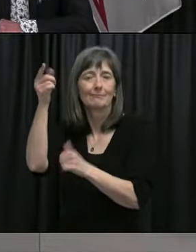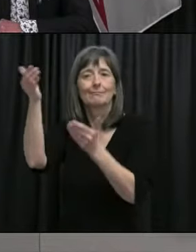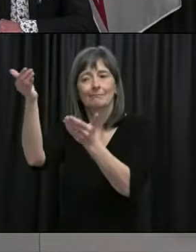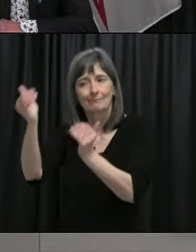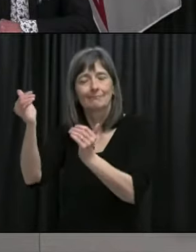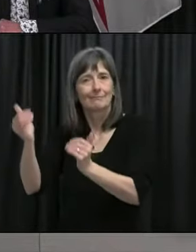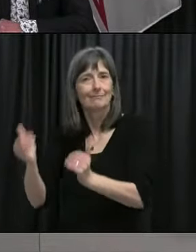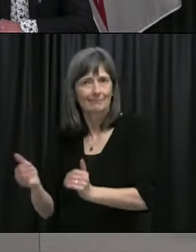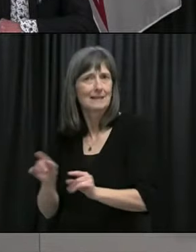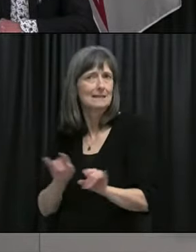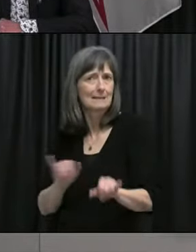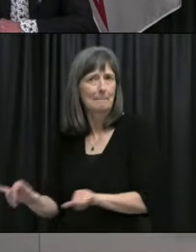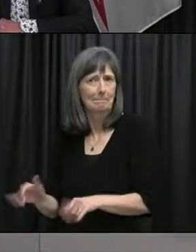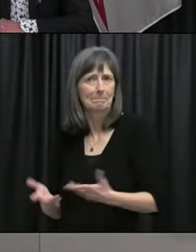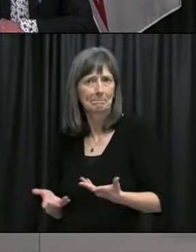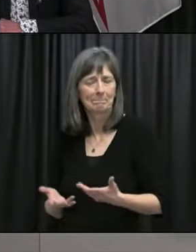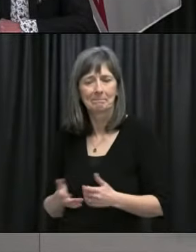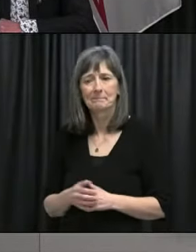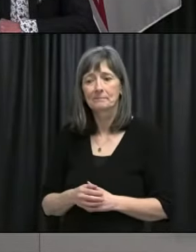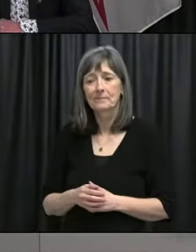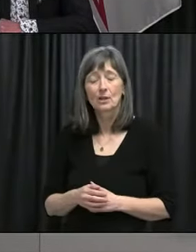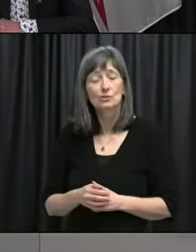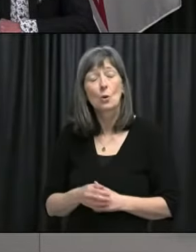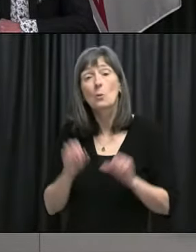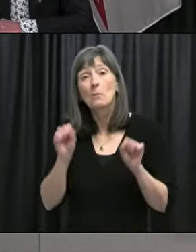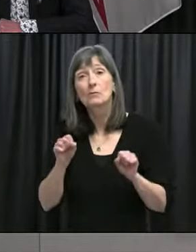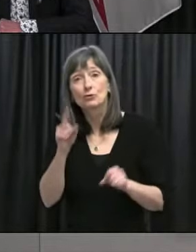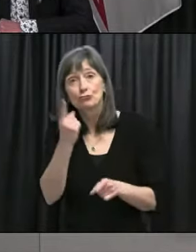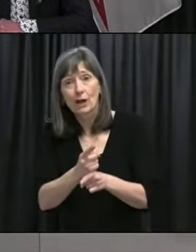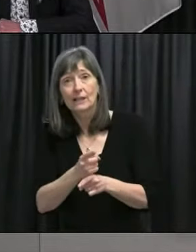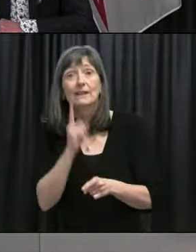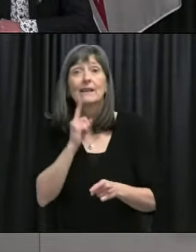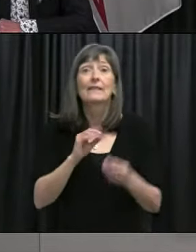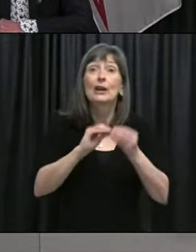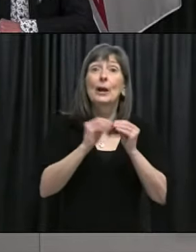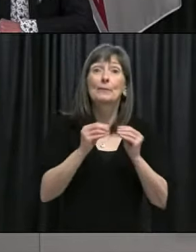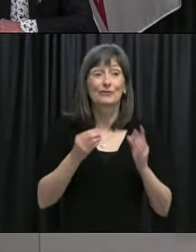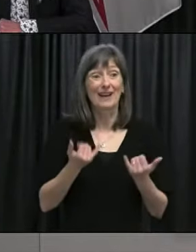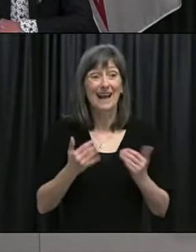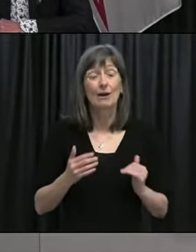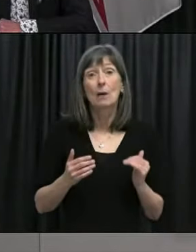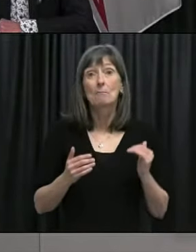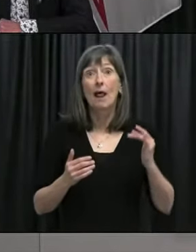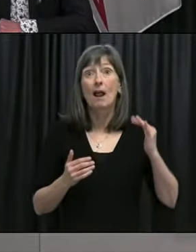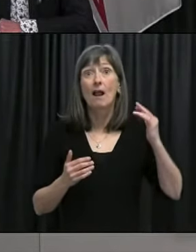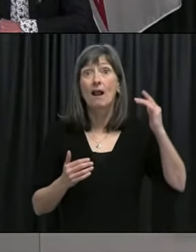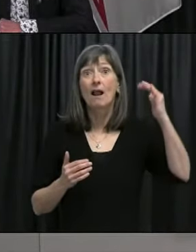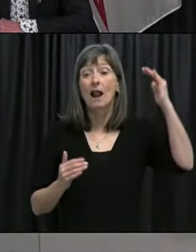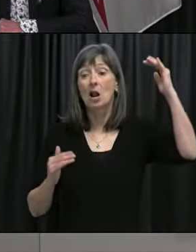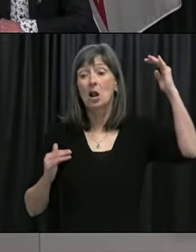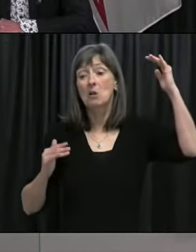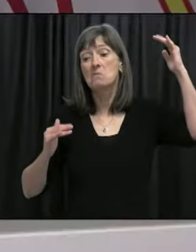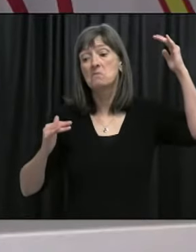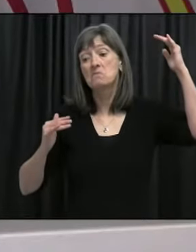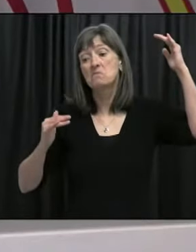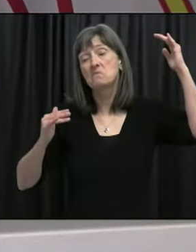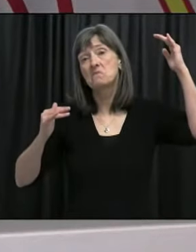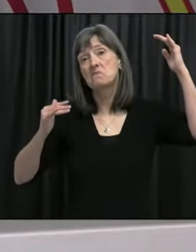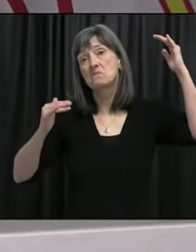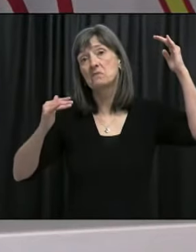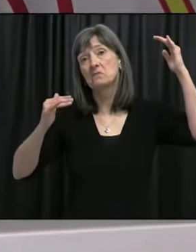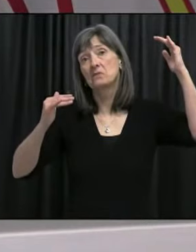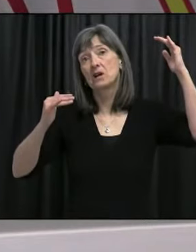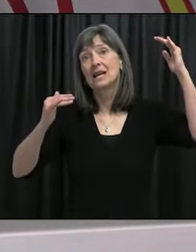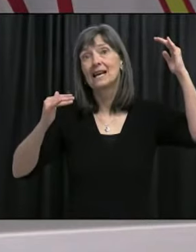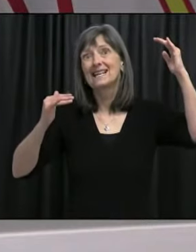to see, um, a divergence in, in those numbers that one will keep going up and the other one will only very modestly go up